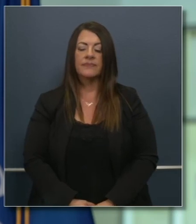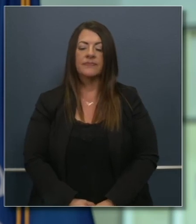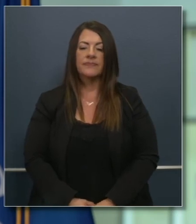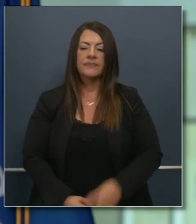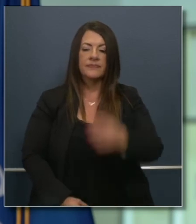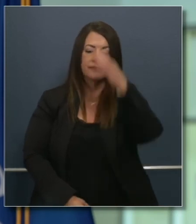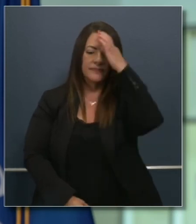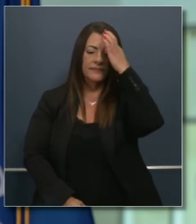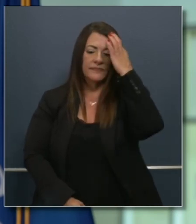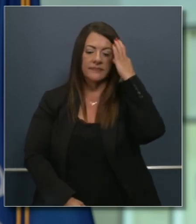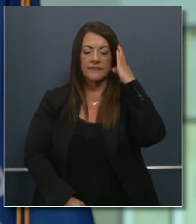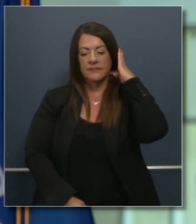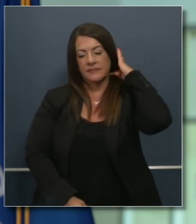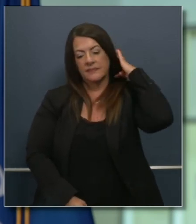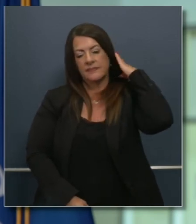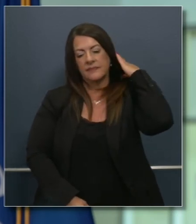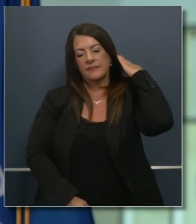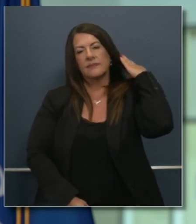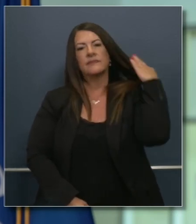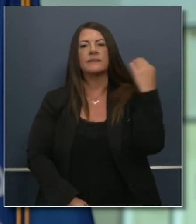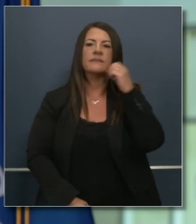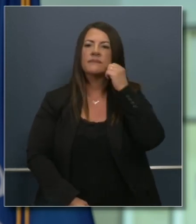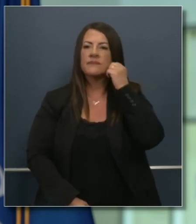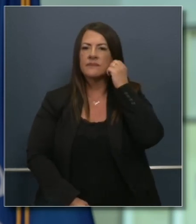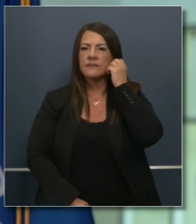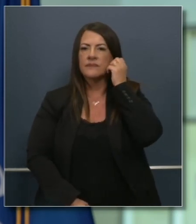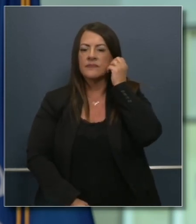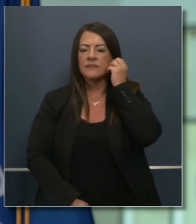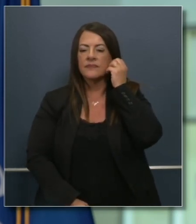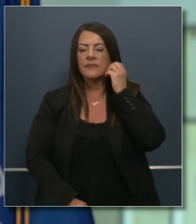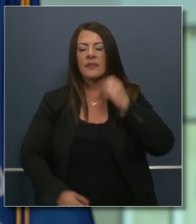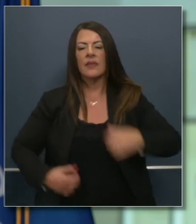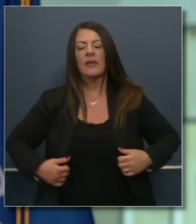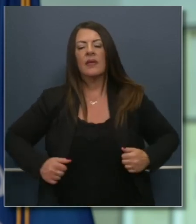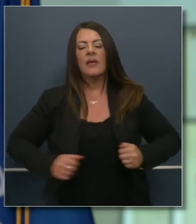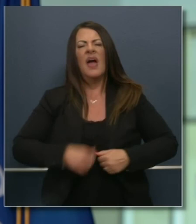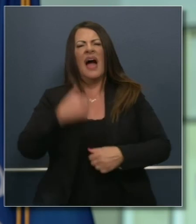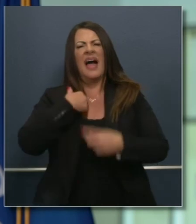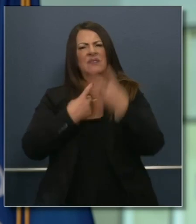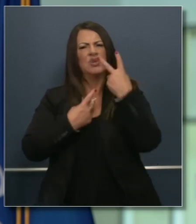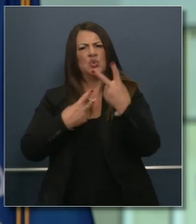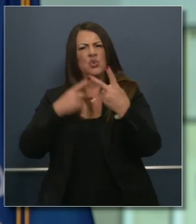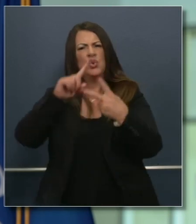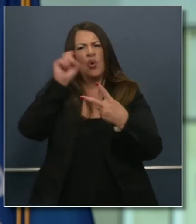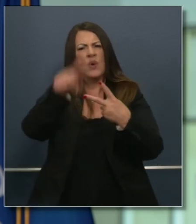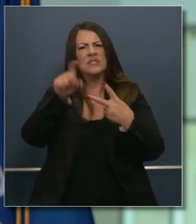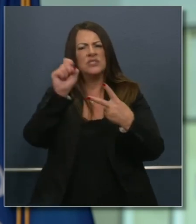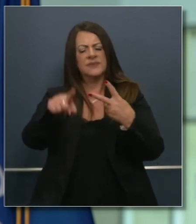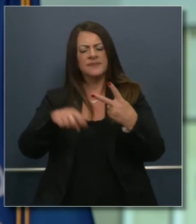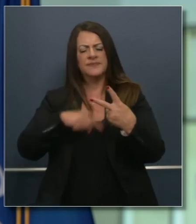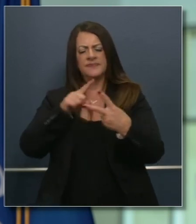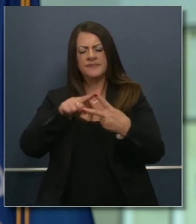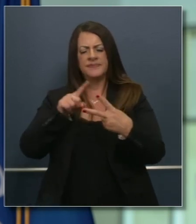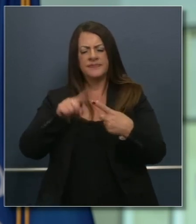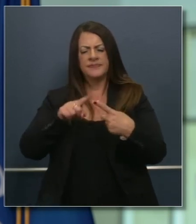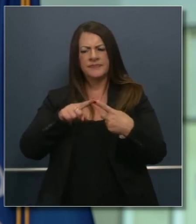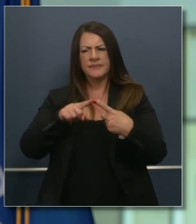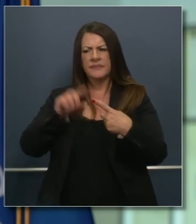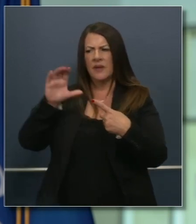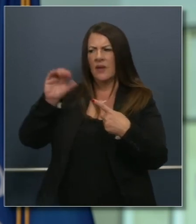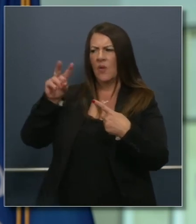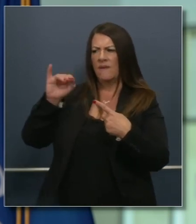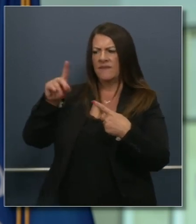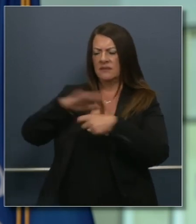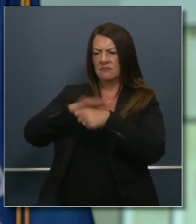Thank you very much. Mr. Governor, a couple questions. One related to COVID and one related to the problems with the United Parcel